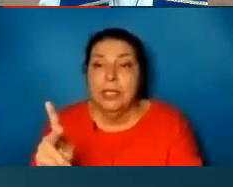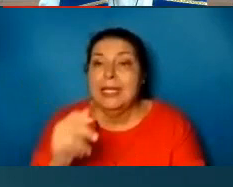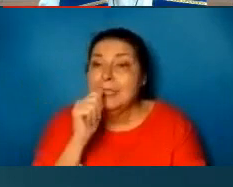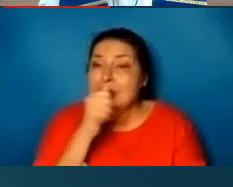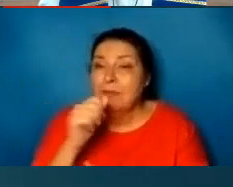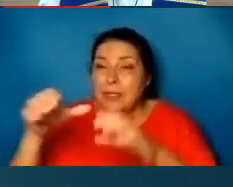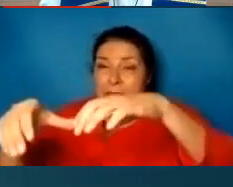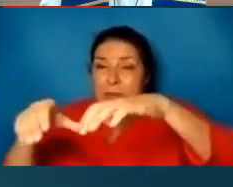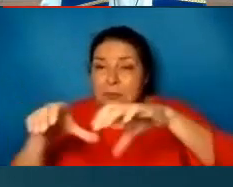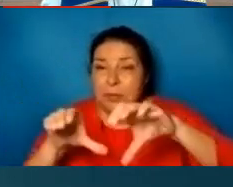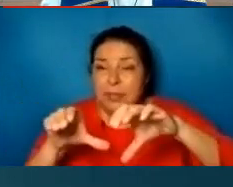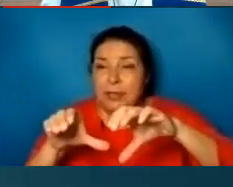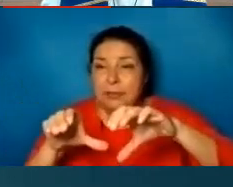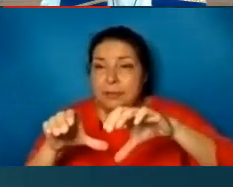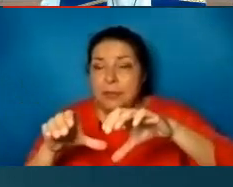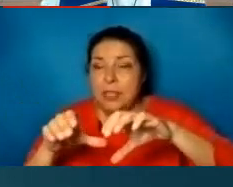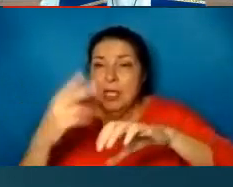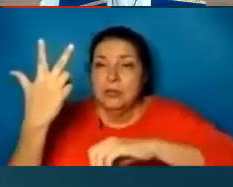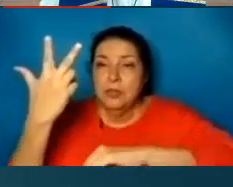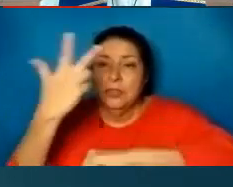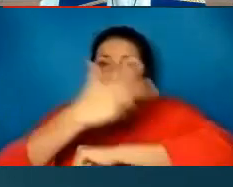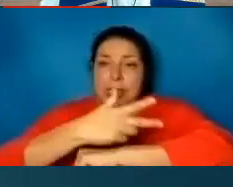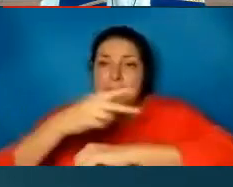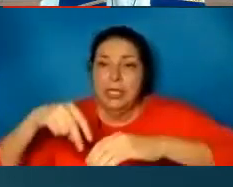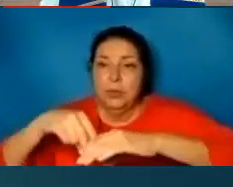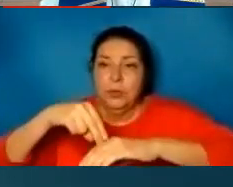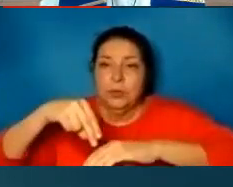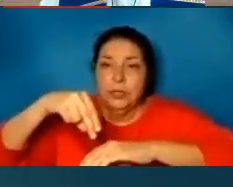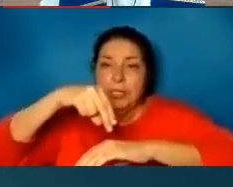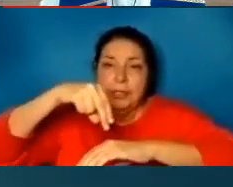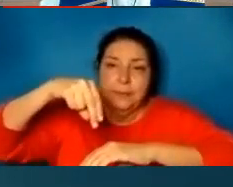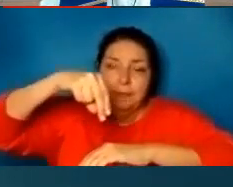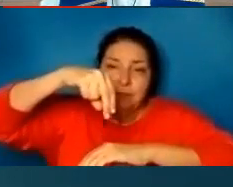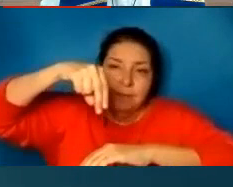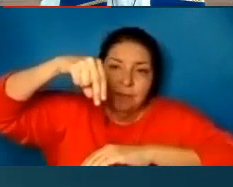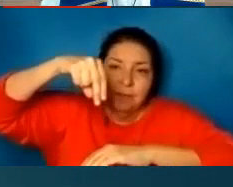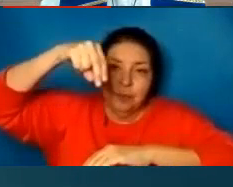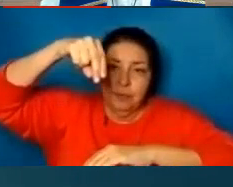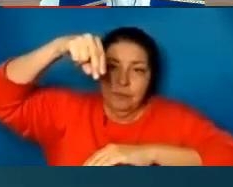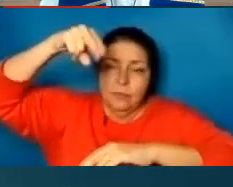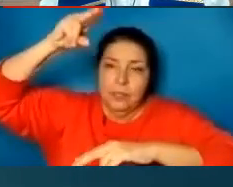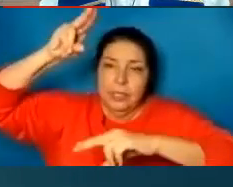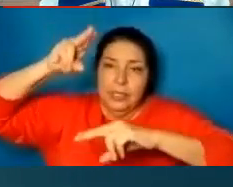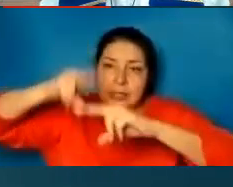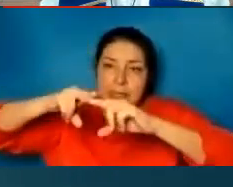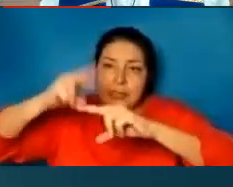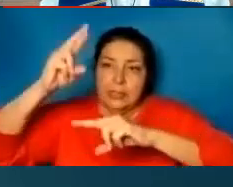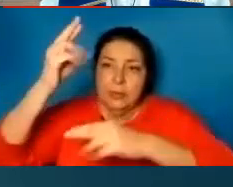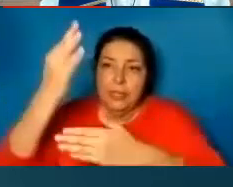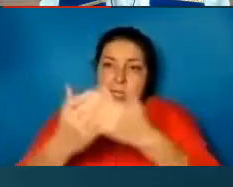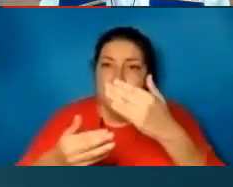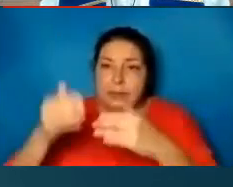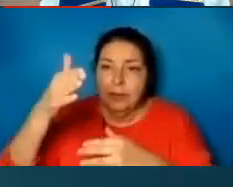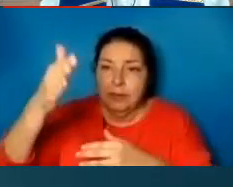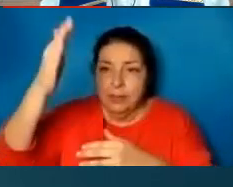suffered and was buried. And the third day he rose again, according to the scriptures, and ascended into heaven and sits at the